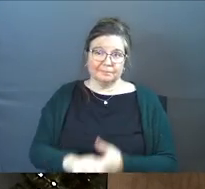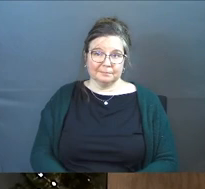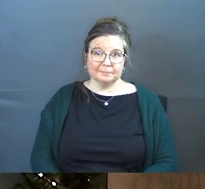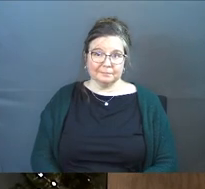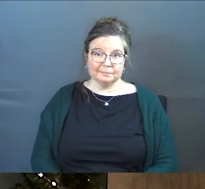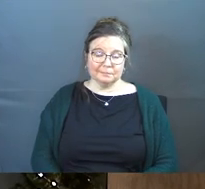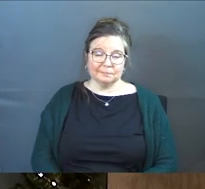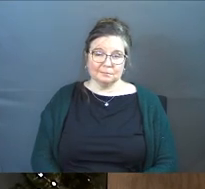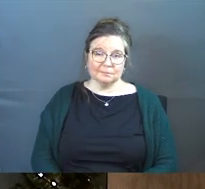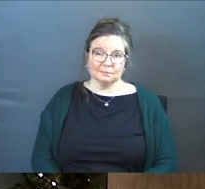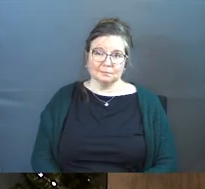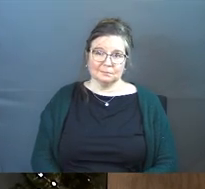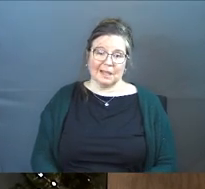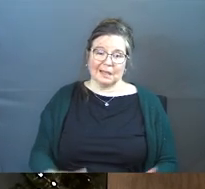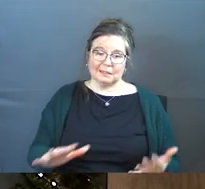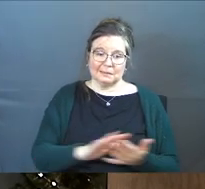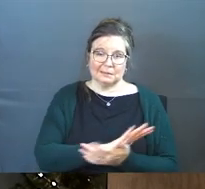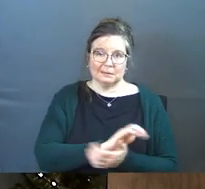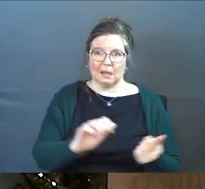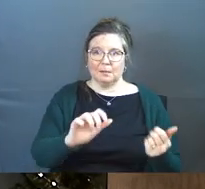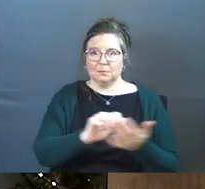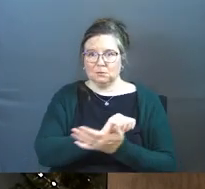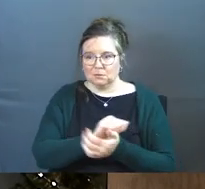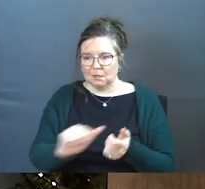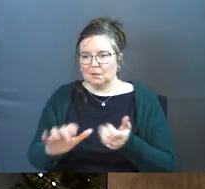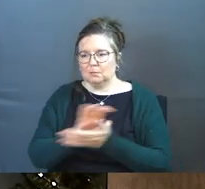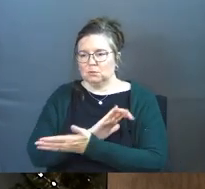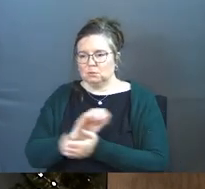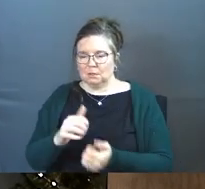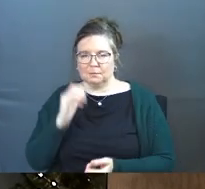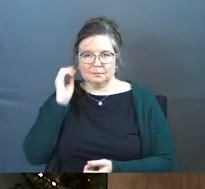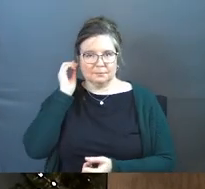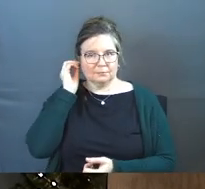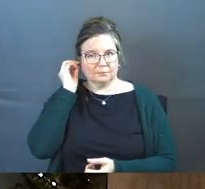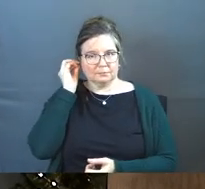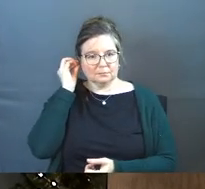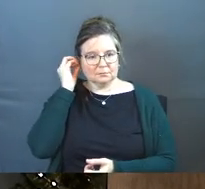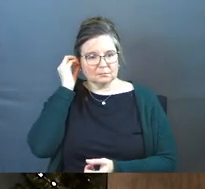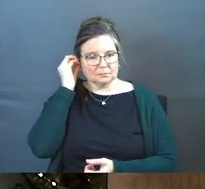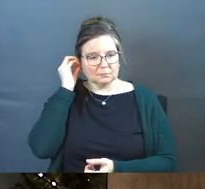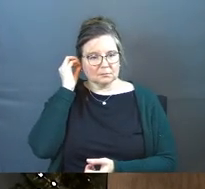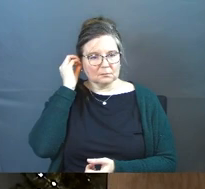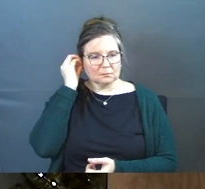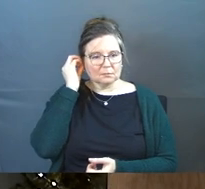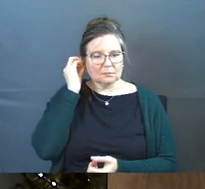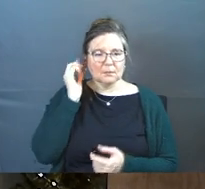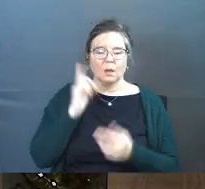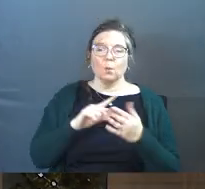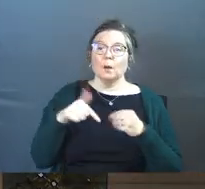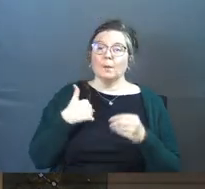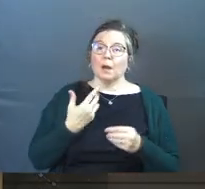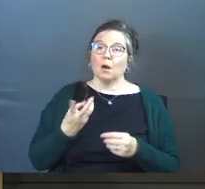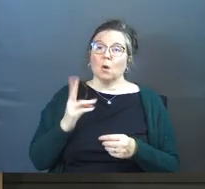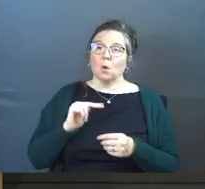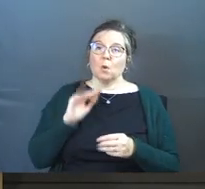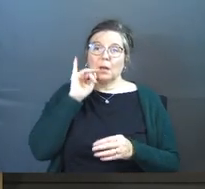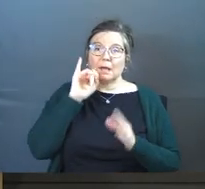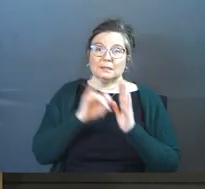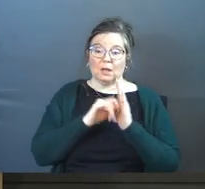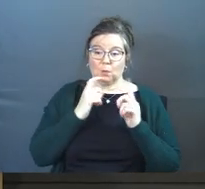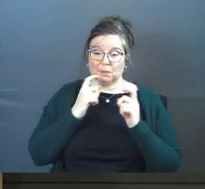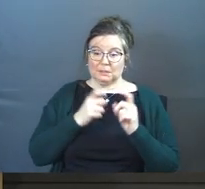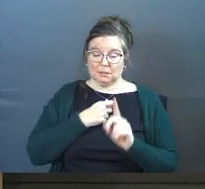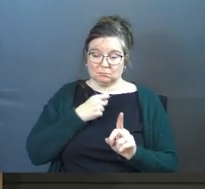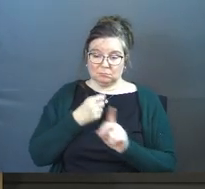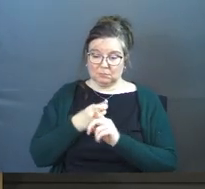And it's done so much damage. And what about our own identity? When sin came into